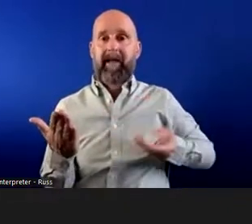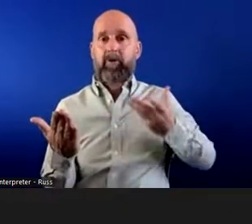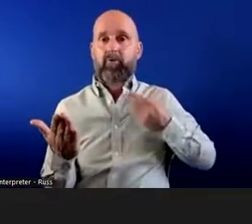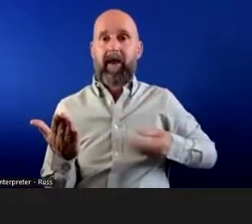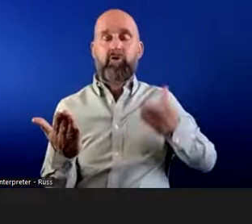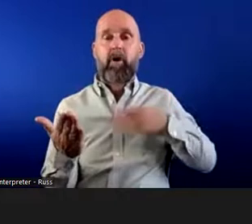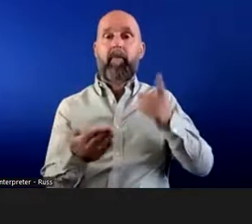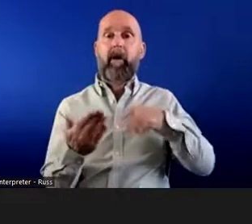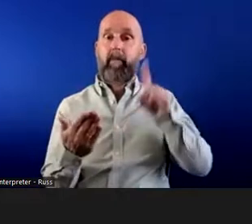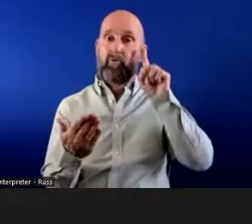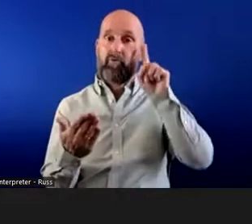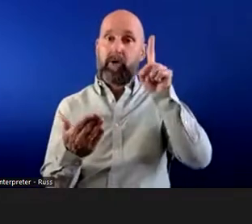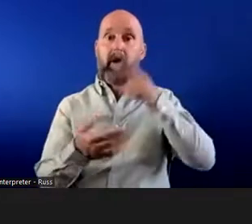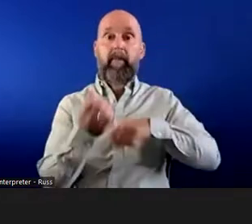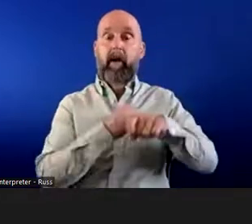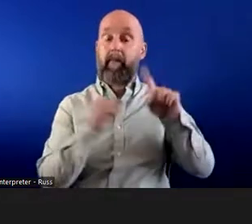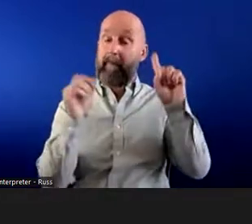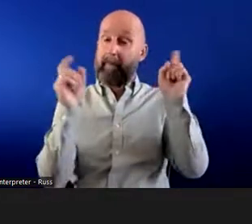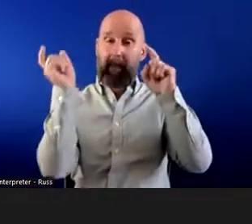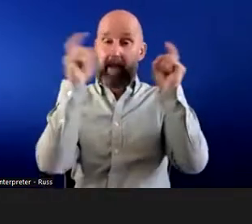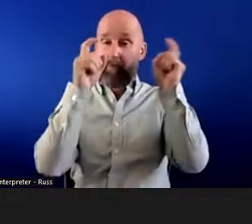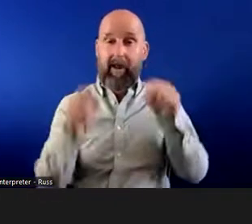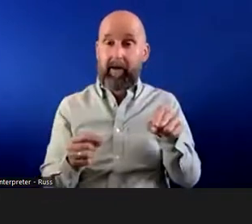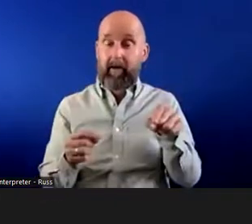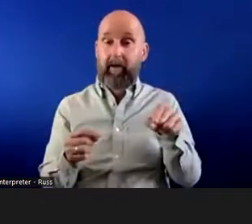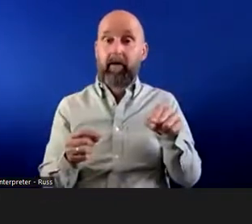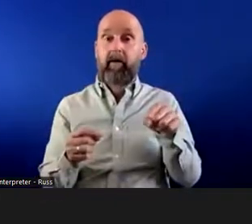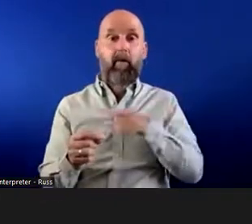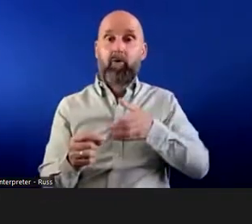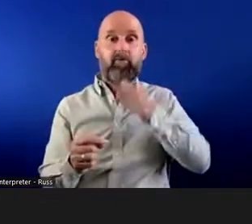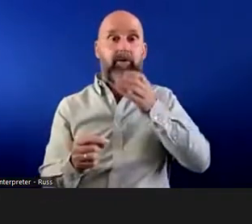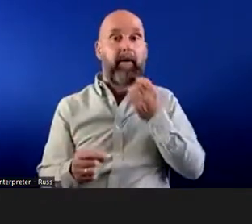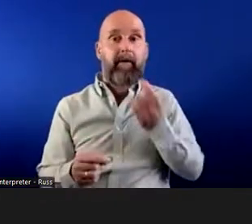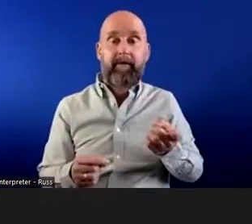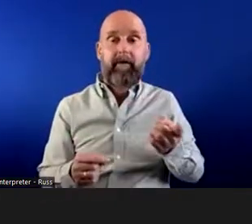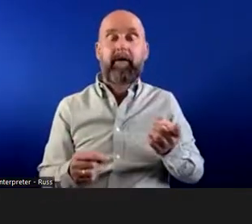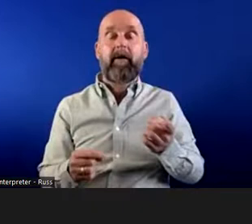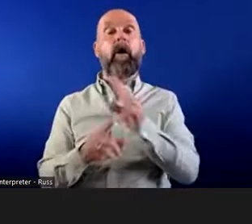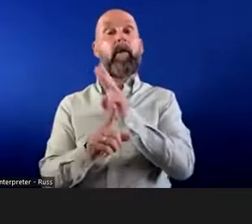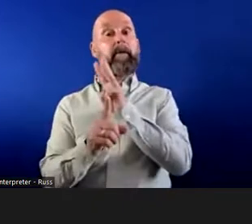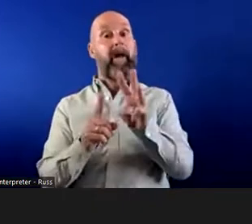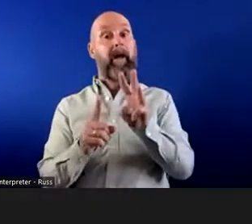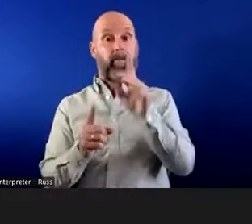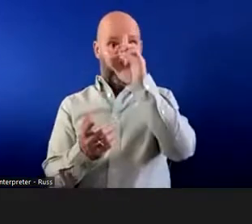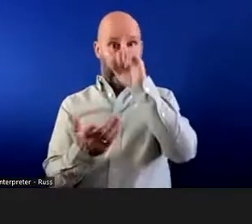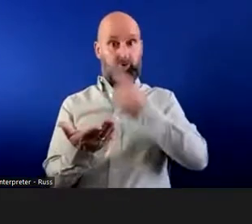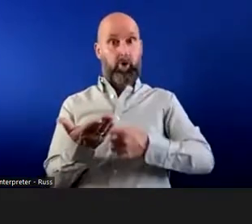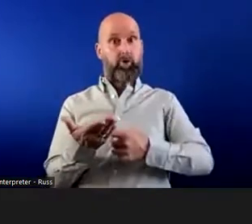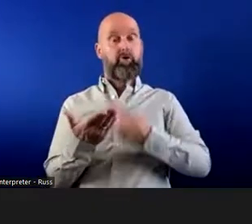trigger, unfortunately, for those migraines that she suffered. The tribunal judge made the point very succinctly